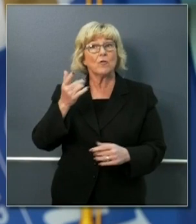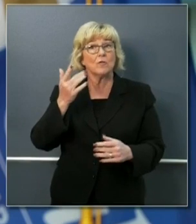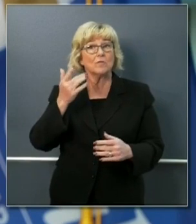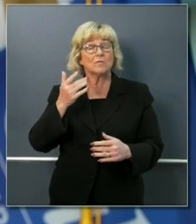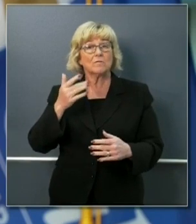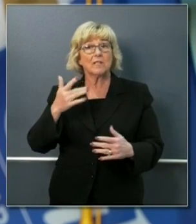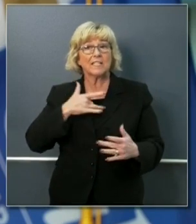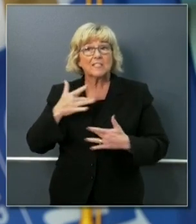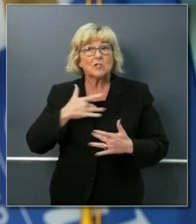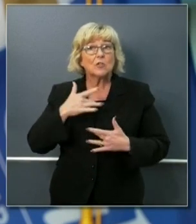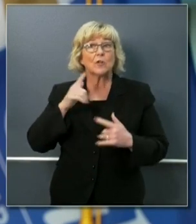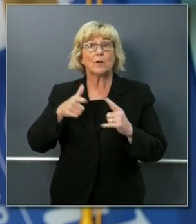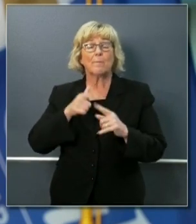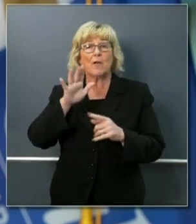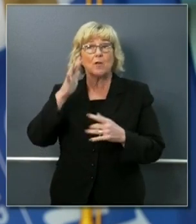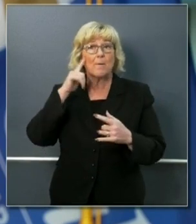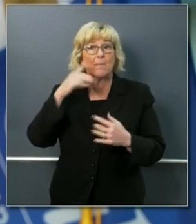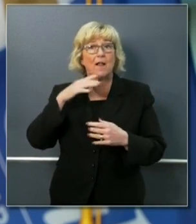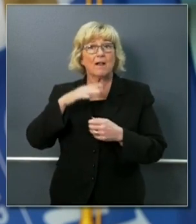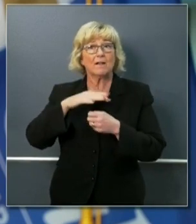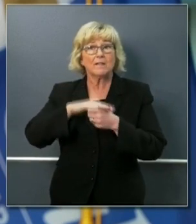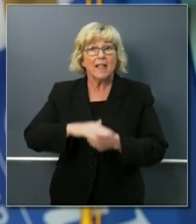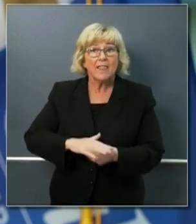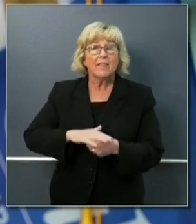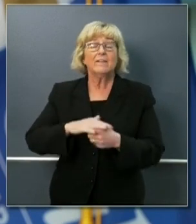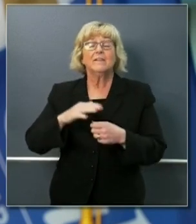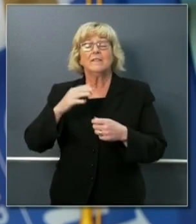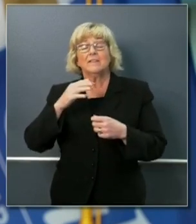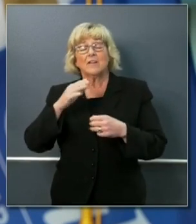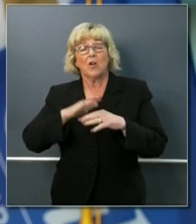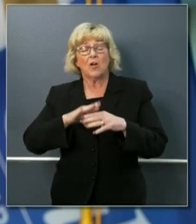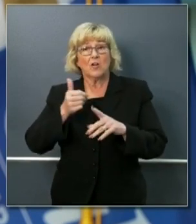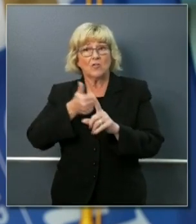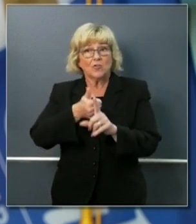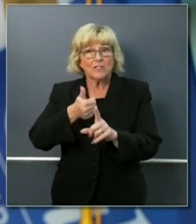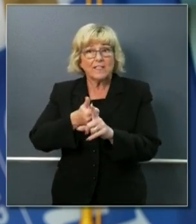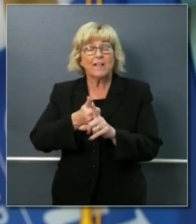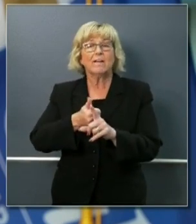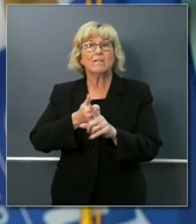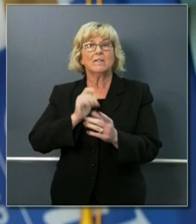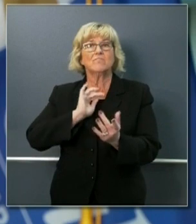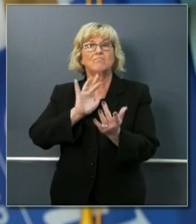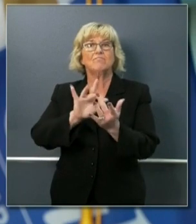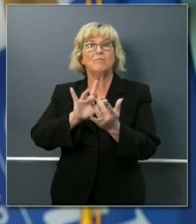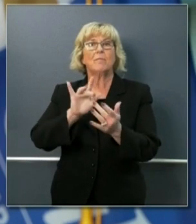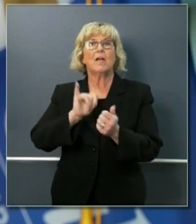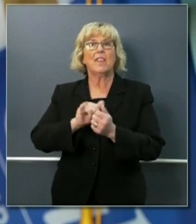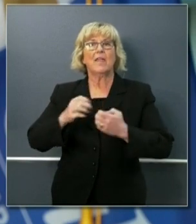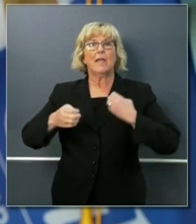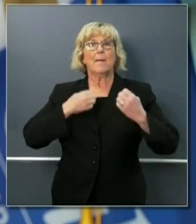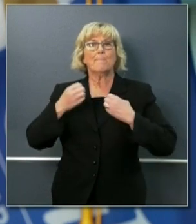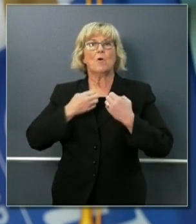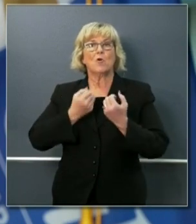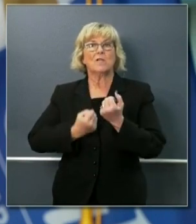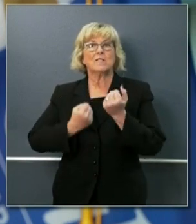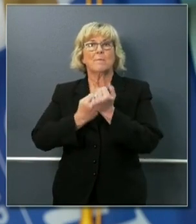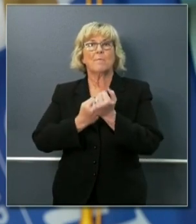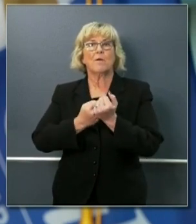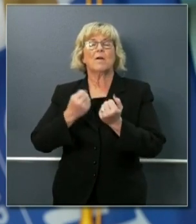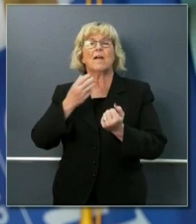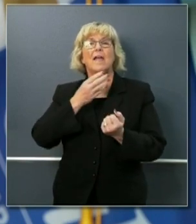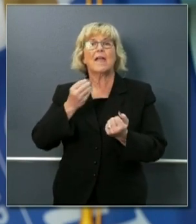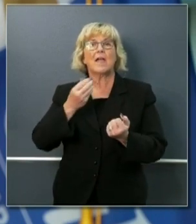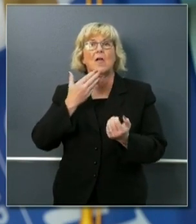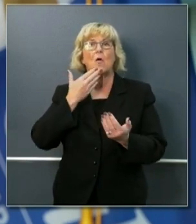doctor or your mental health professional. And if you need help finding resources, visit the Emotional Support and Wellbeing